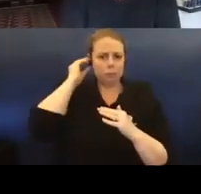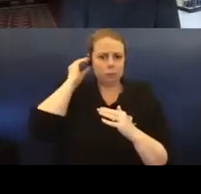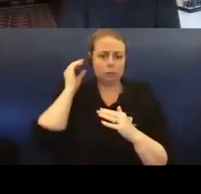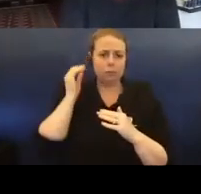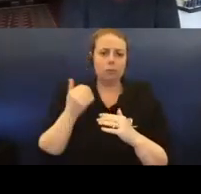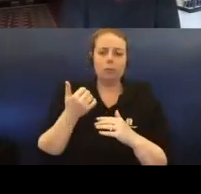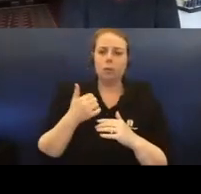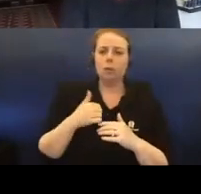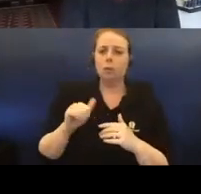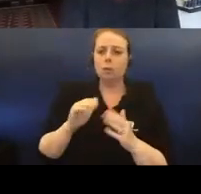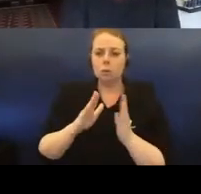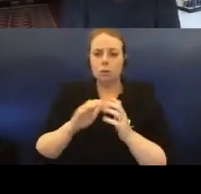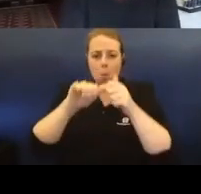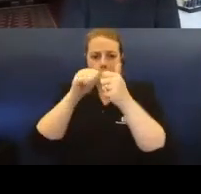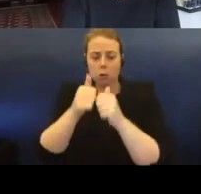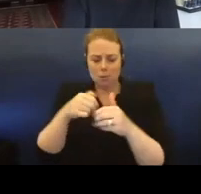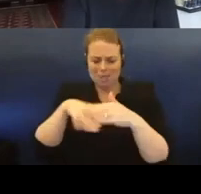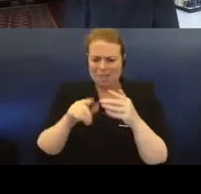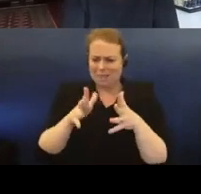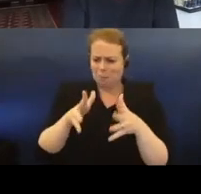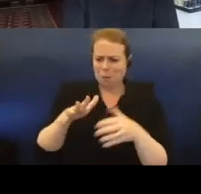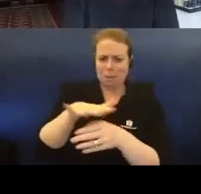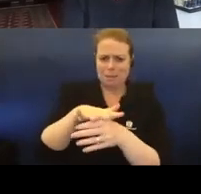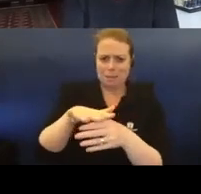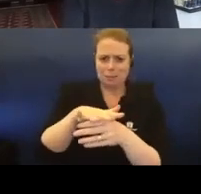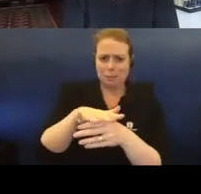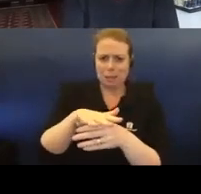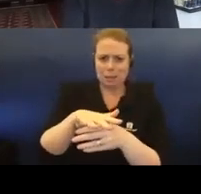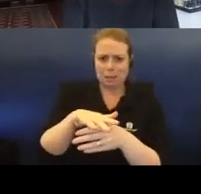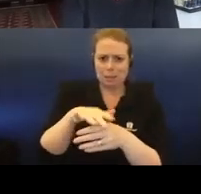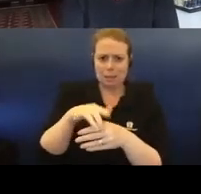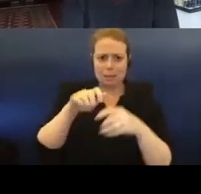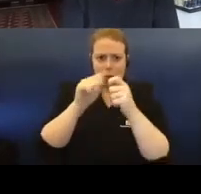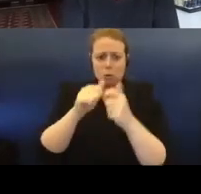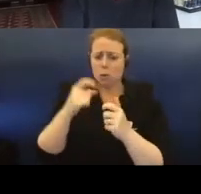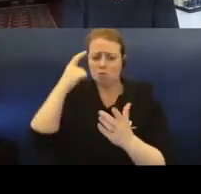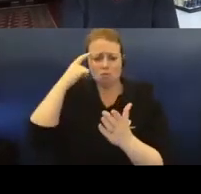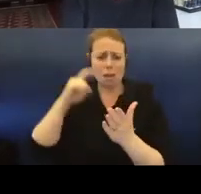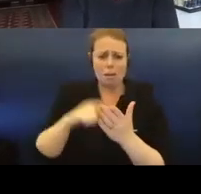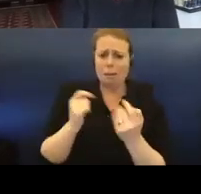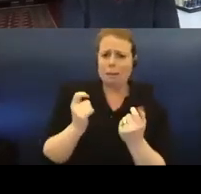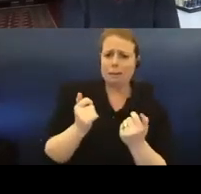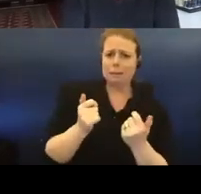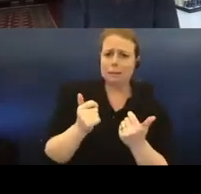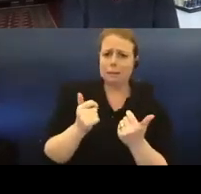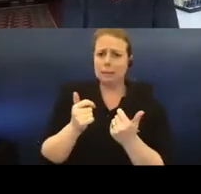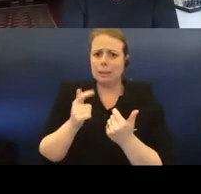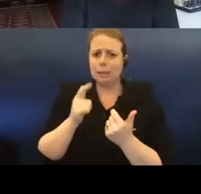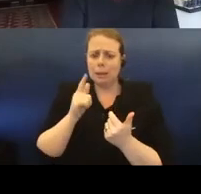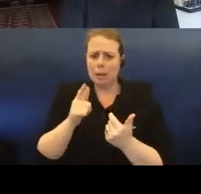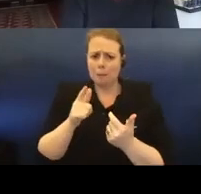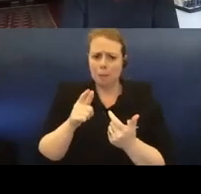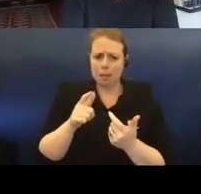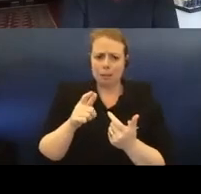quiet and ambiguous space. Universally recognizable and uniformly generic, it is hard to place it in any particular